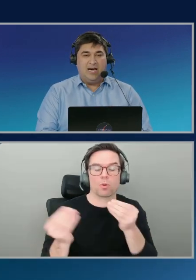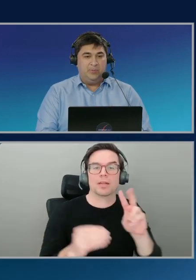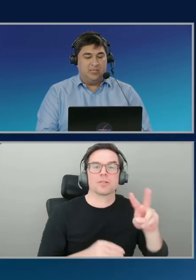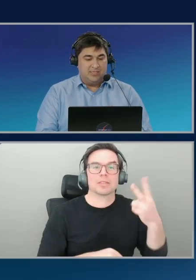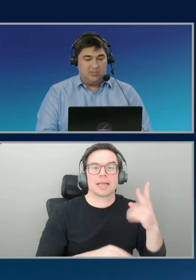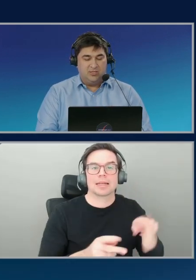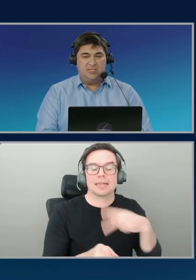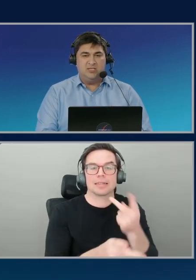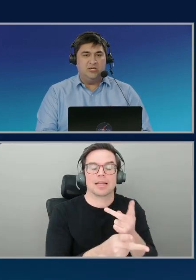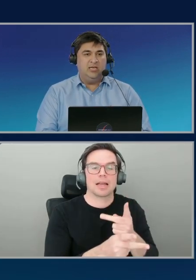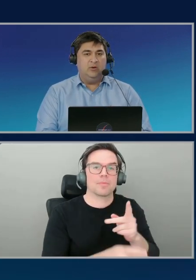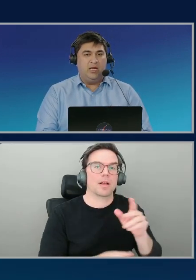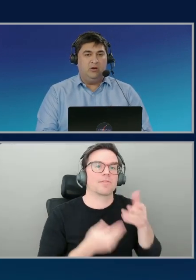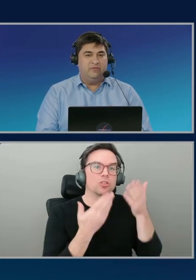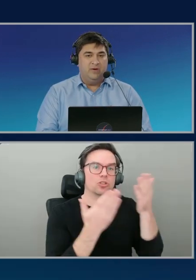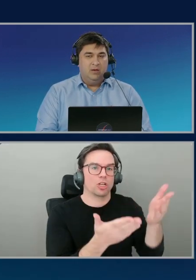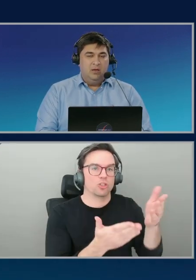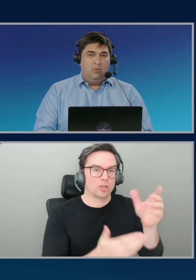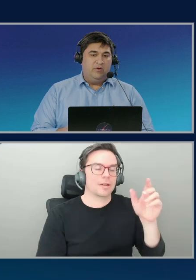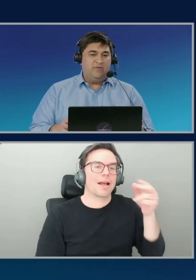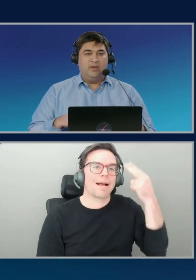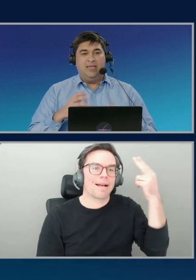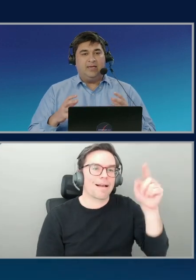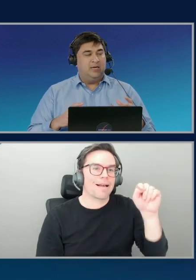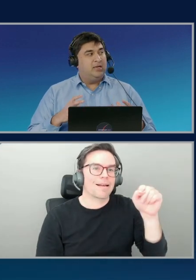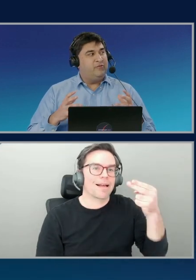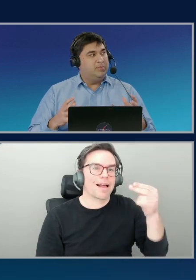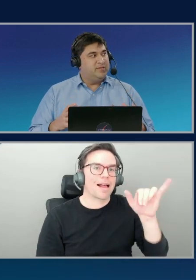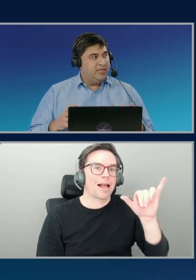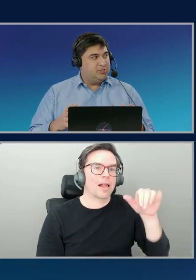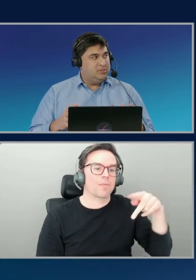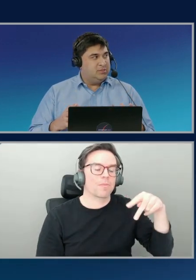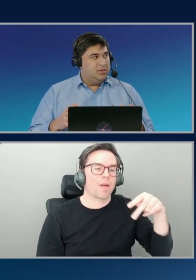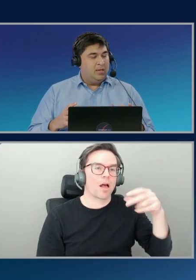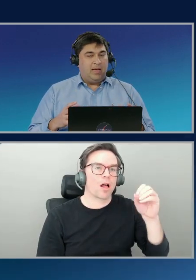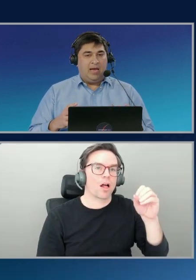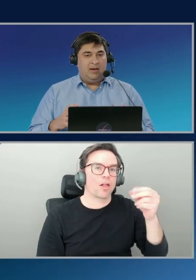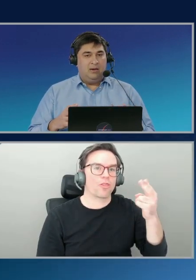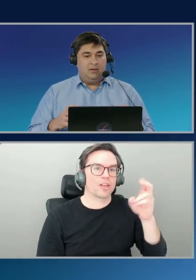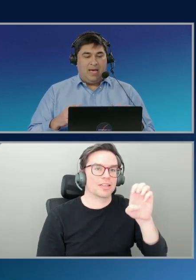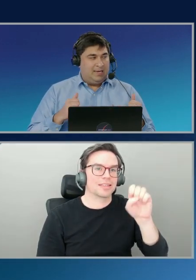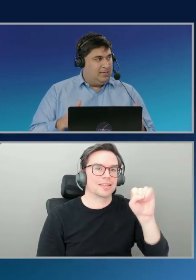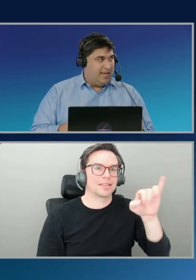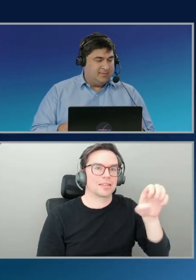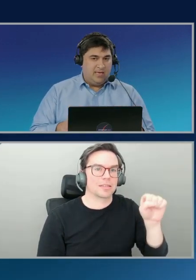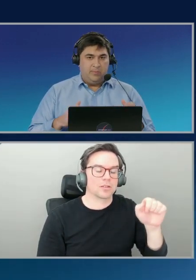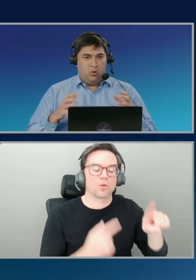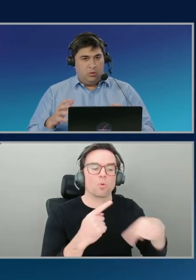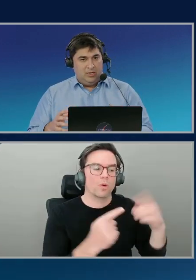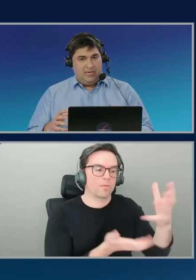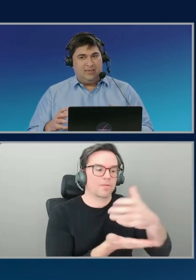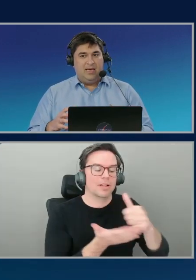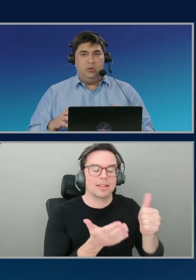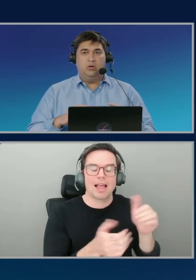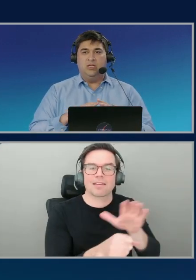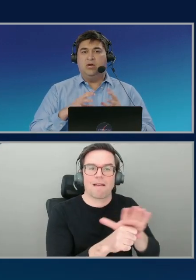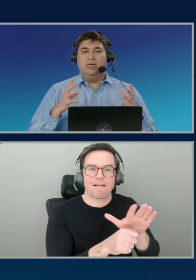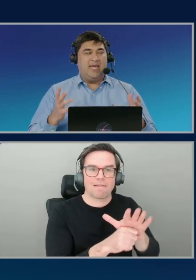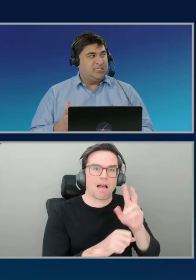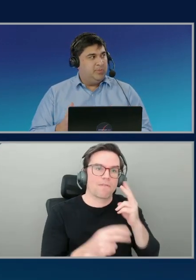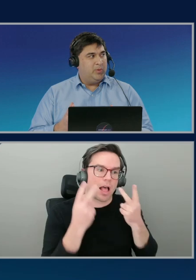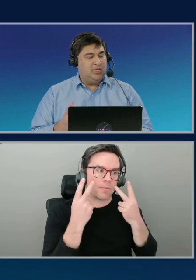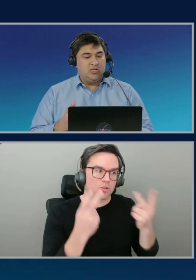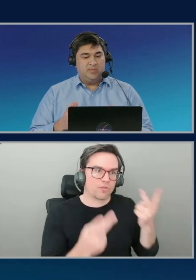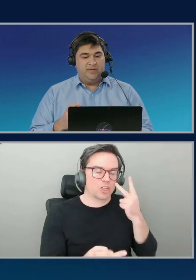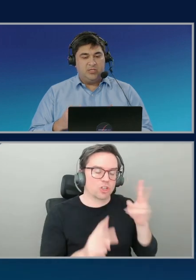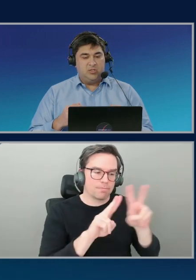which is a hypothesis. So this is really when we've collected enough observations and analyzed them, correlated them, looked at the